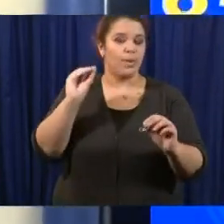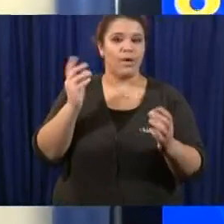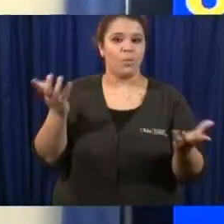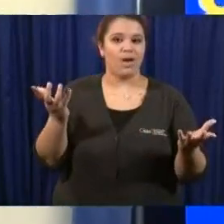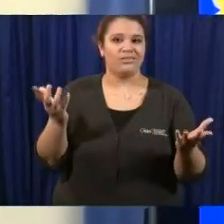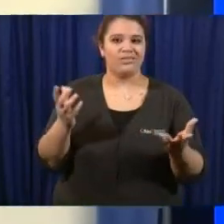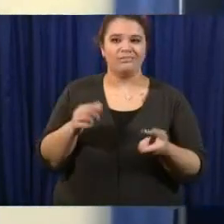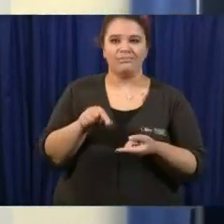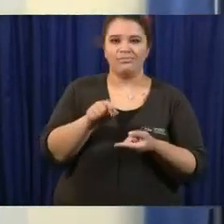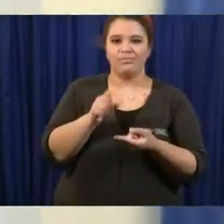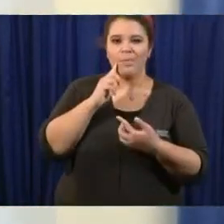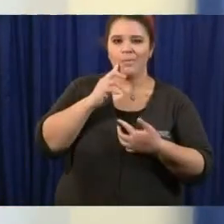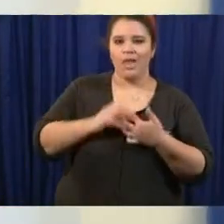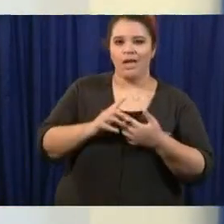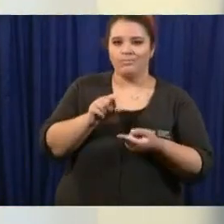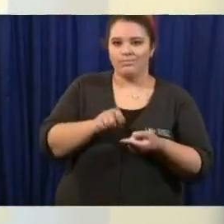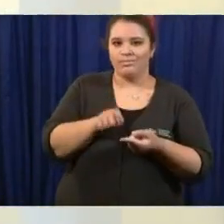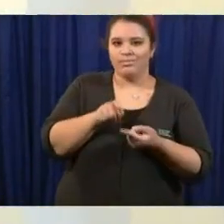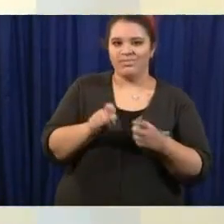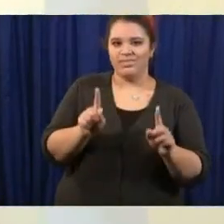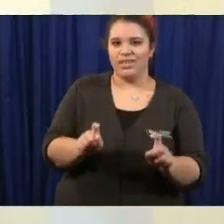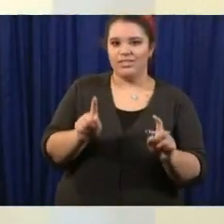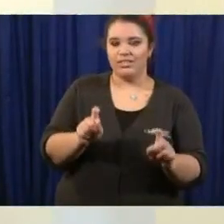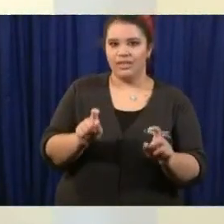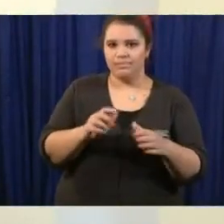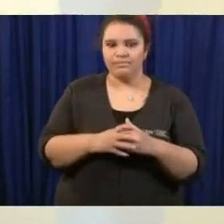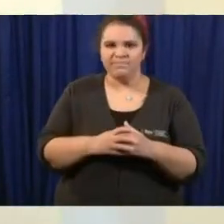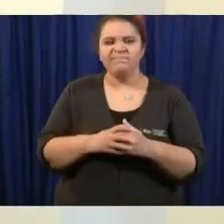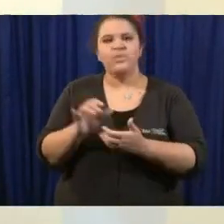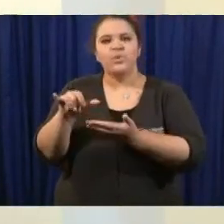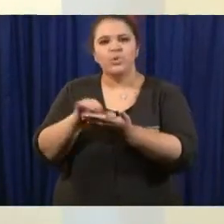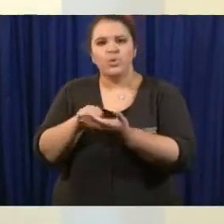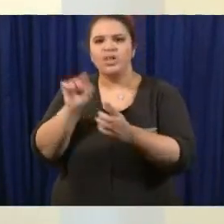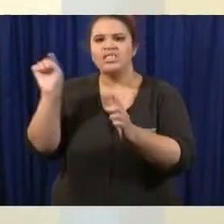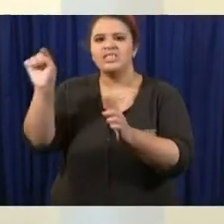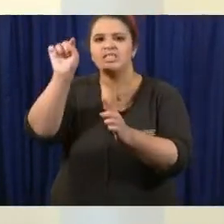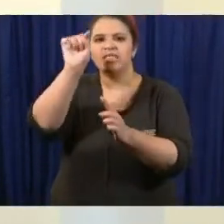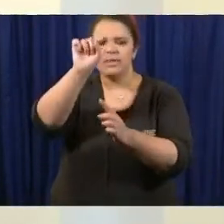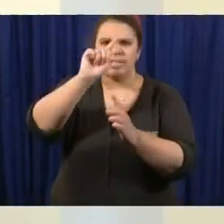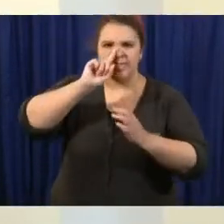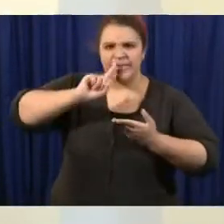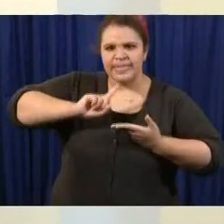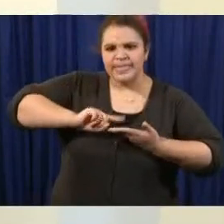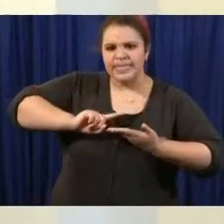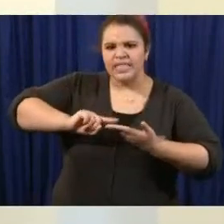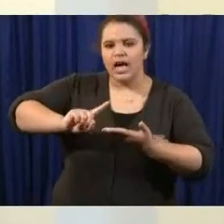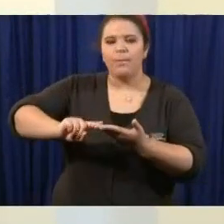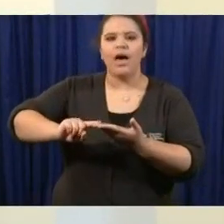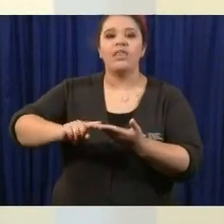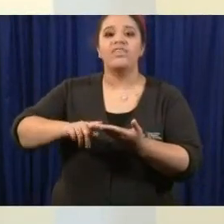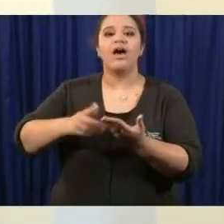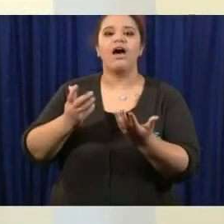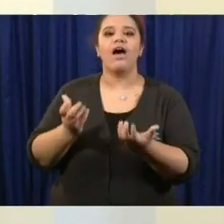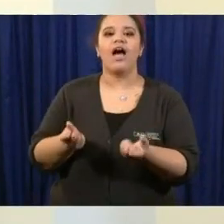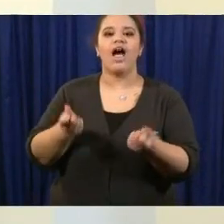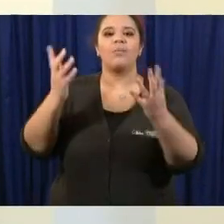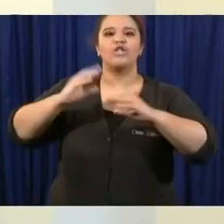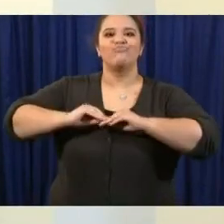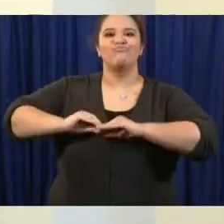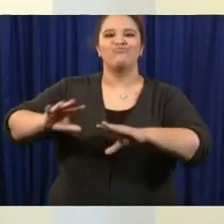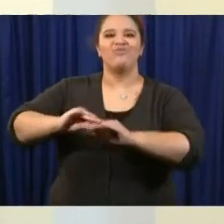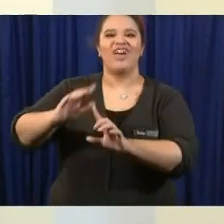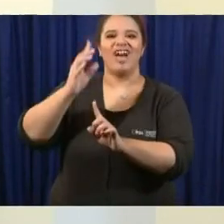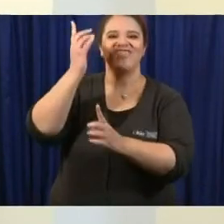california kind of trying to nail down the prevalence of the of the disease um i'm wondering how wide widespread is serological testing in ohio